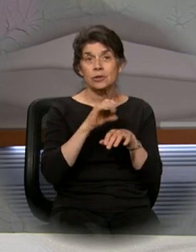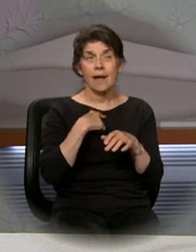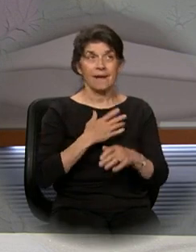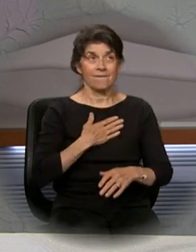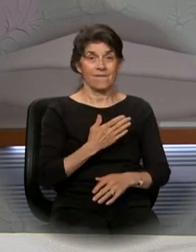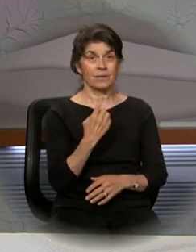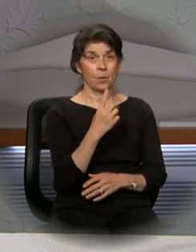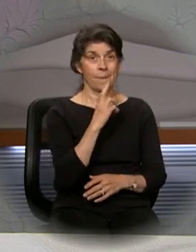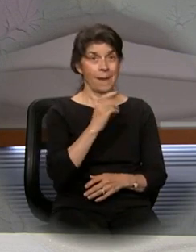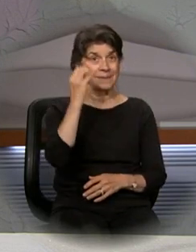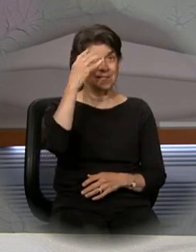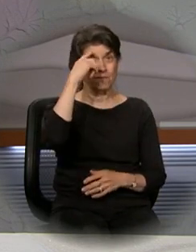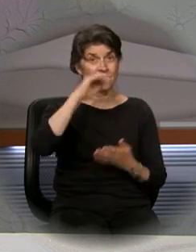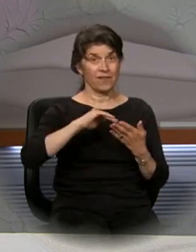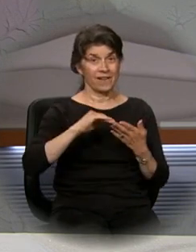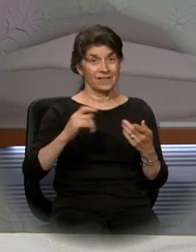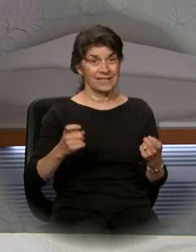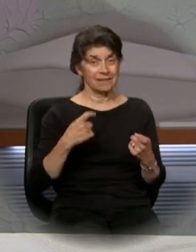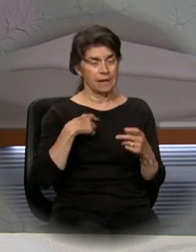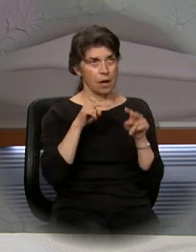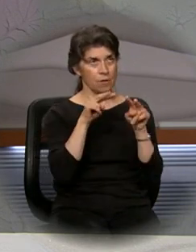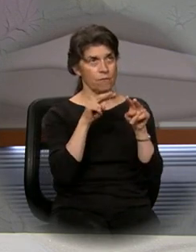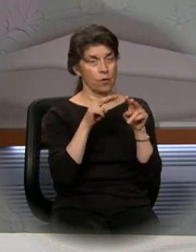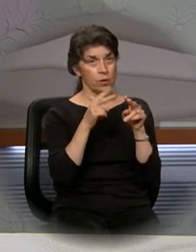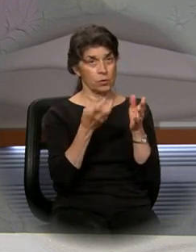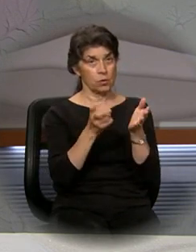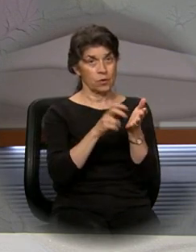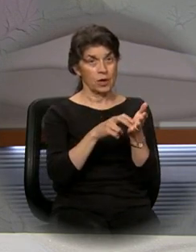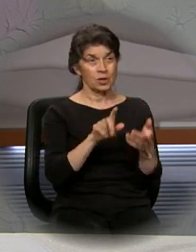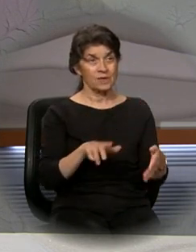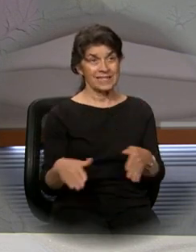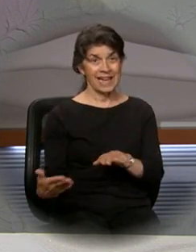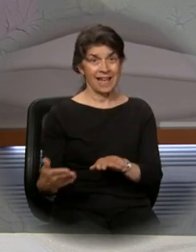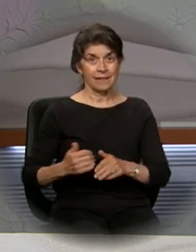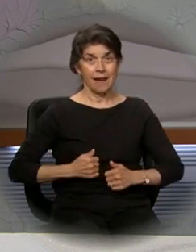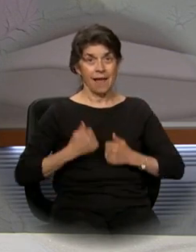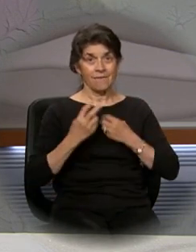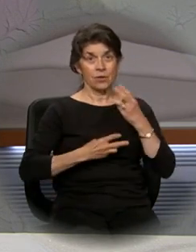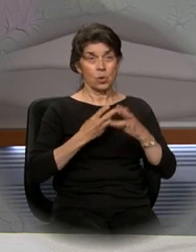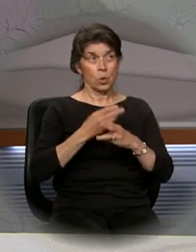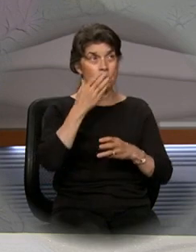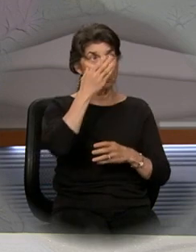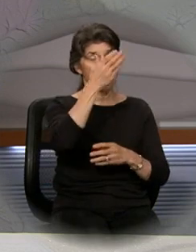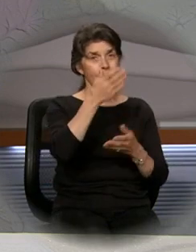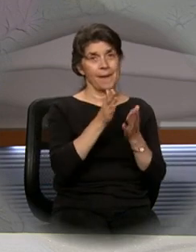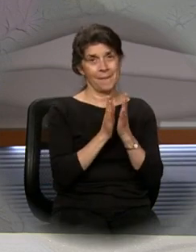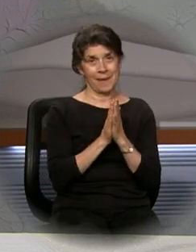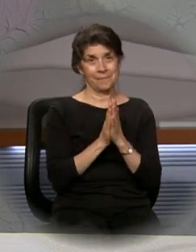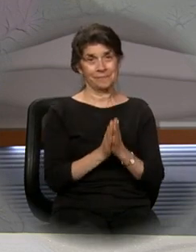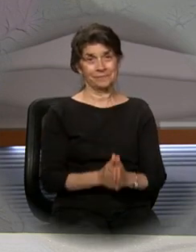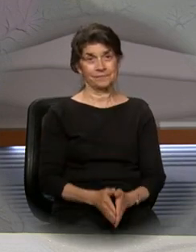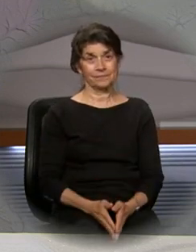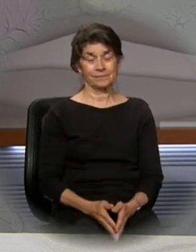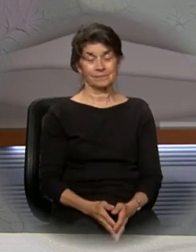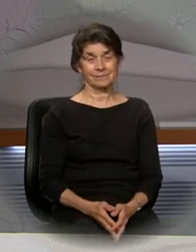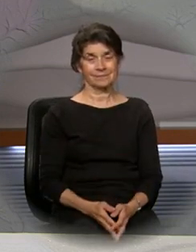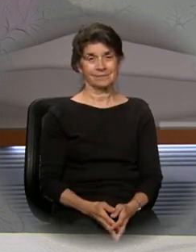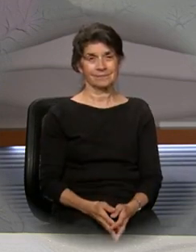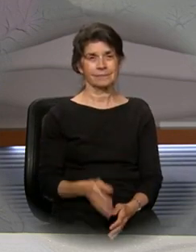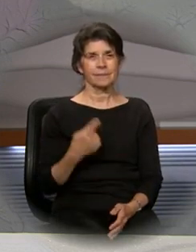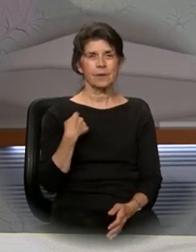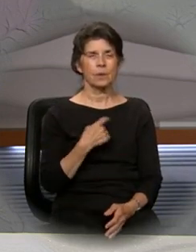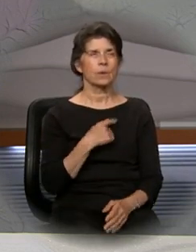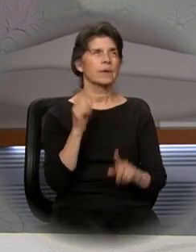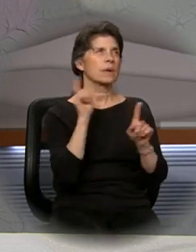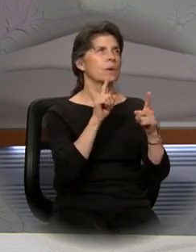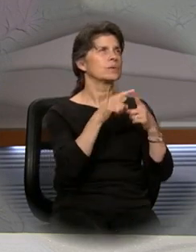of sins. And I look forward to the resurrection of the dead and the life of the world to come. Amen. We come to